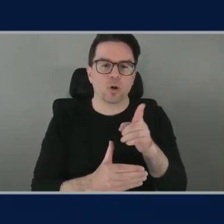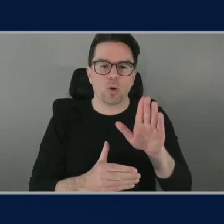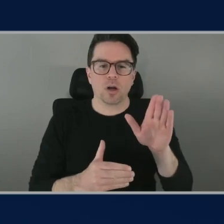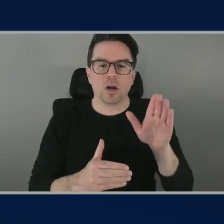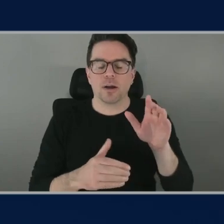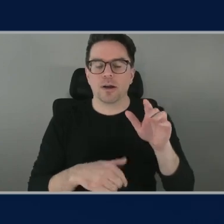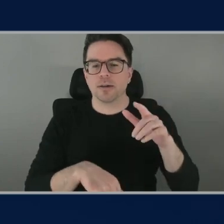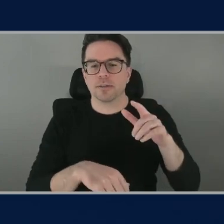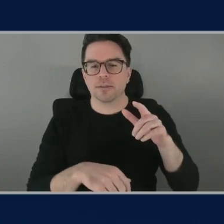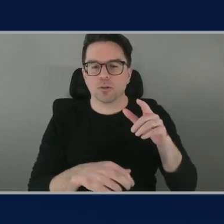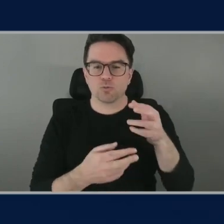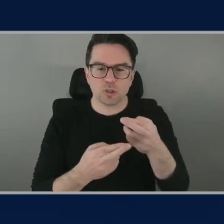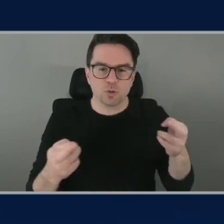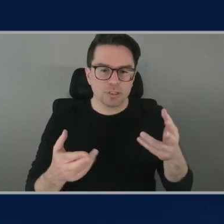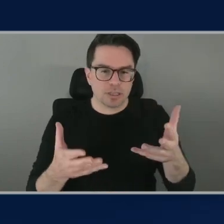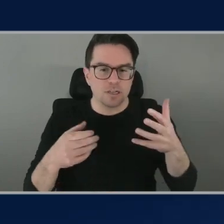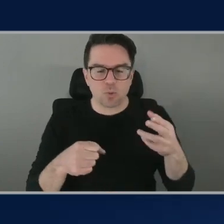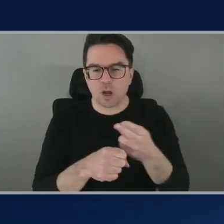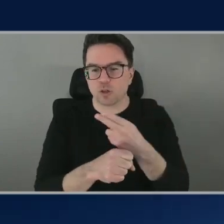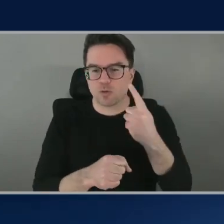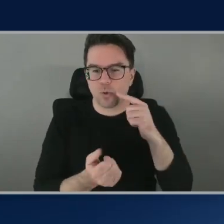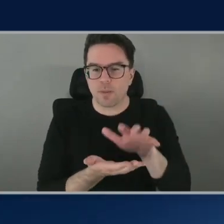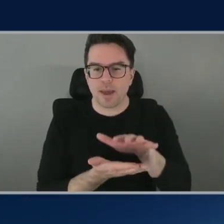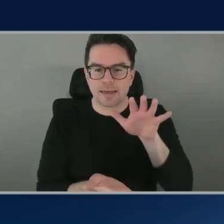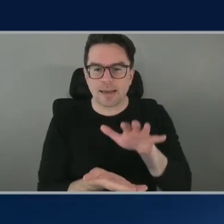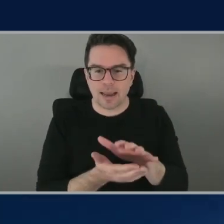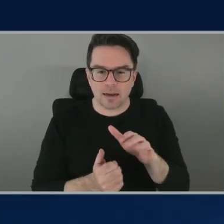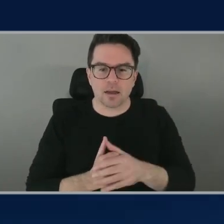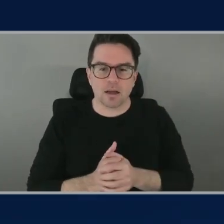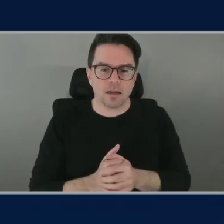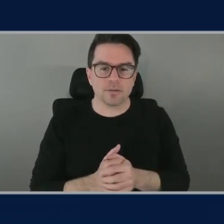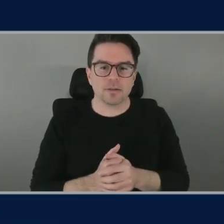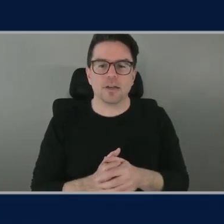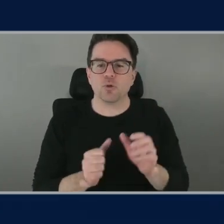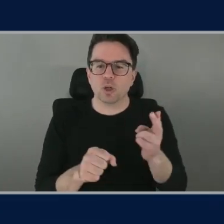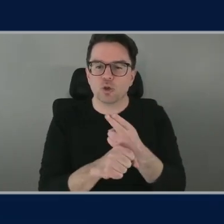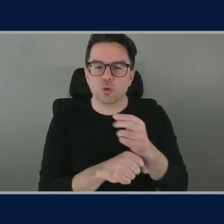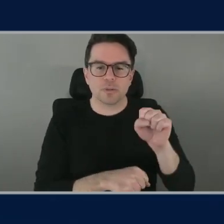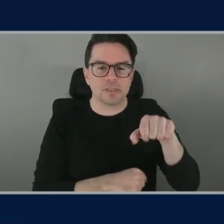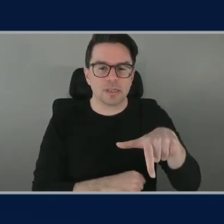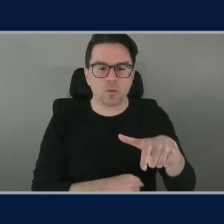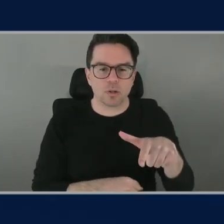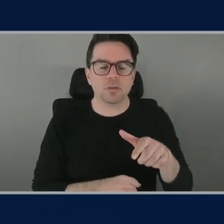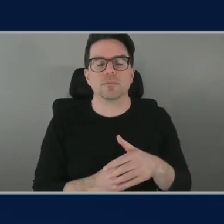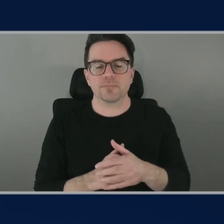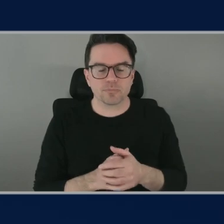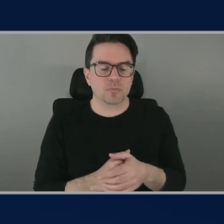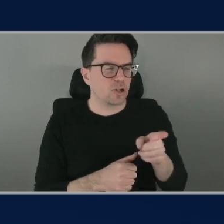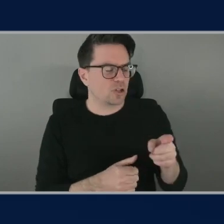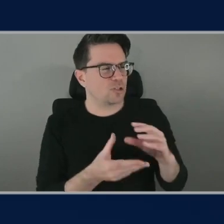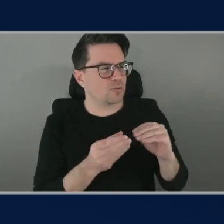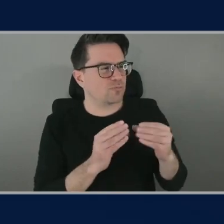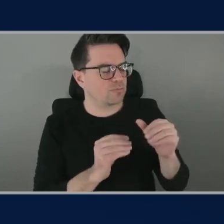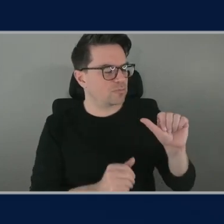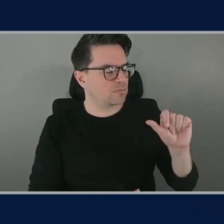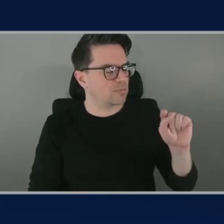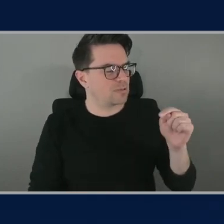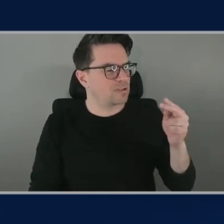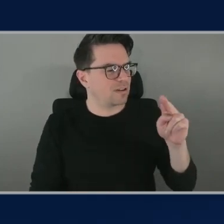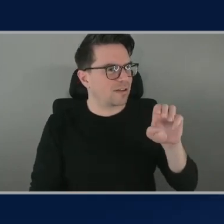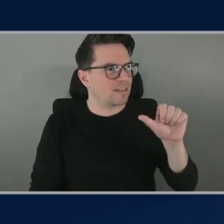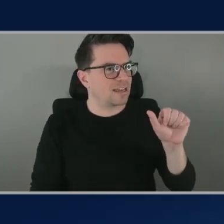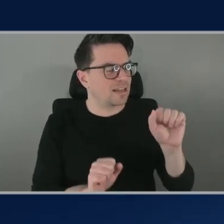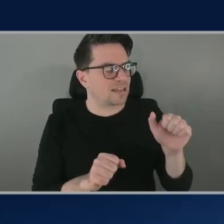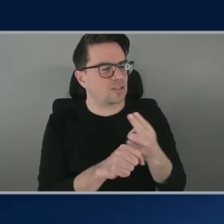yeah so speaking of using sql you know you've mentioned amazon athena but can this be used with quicksight and if so how